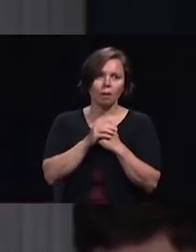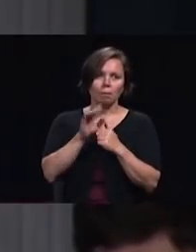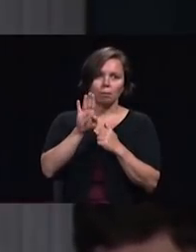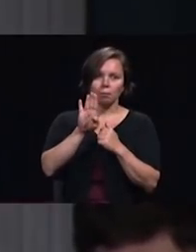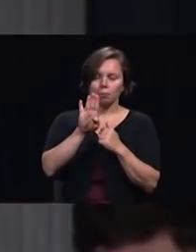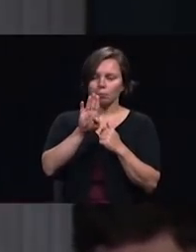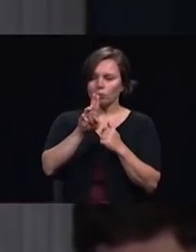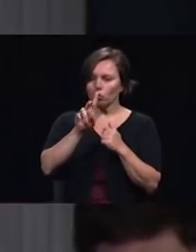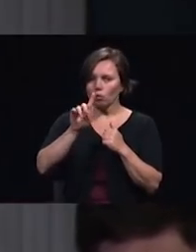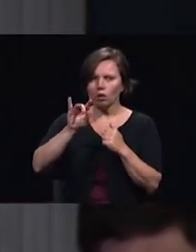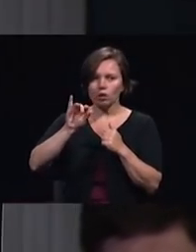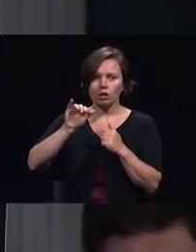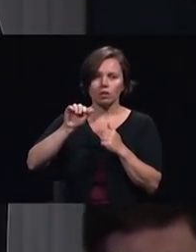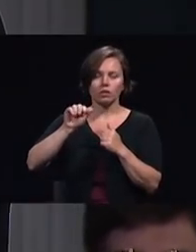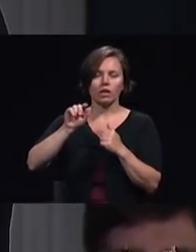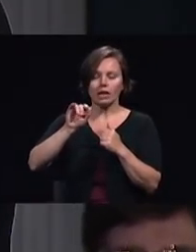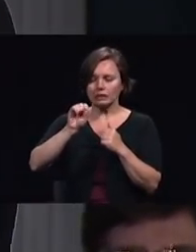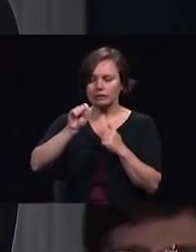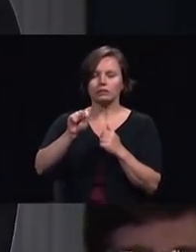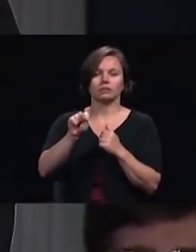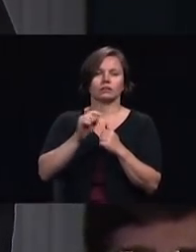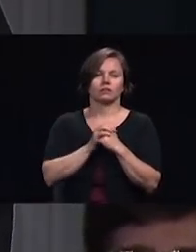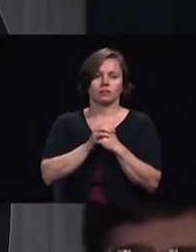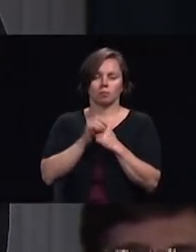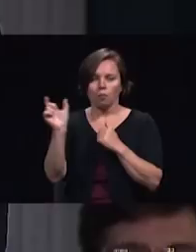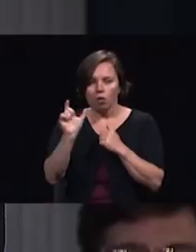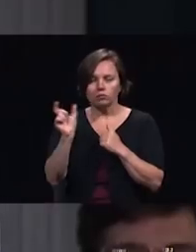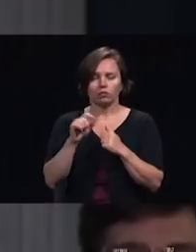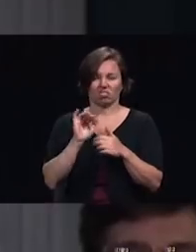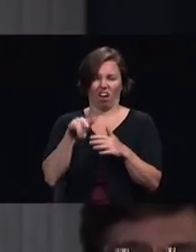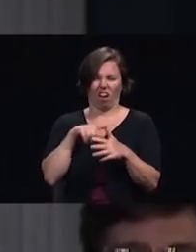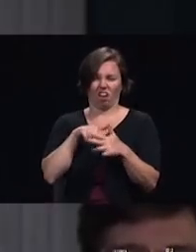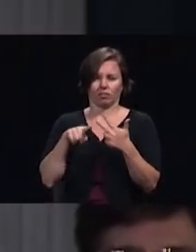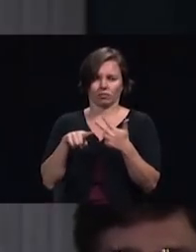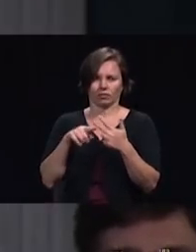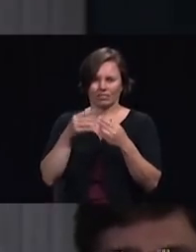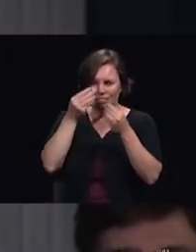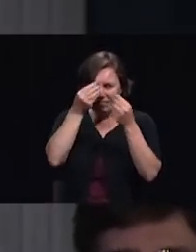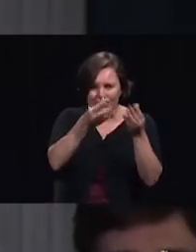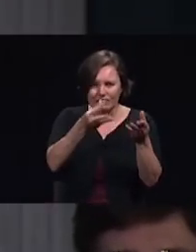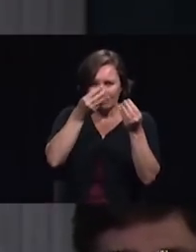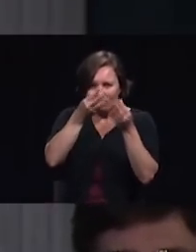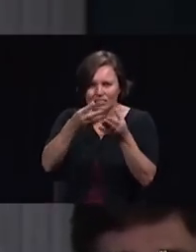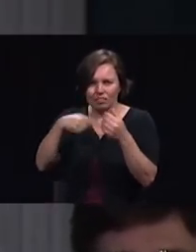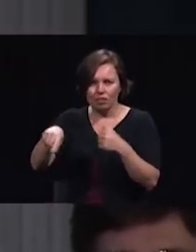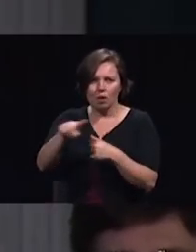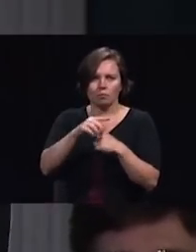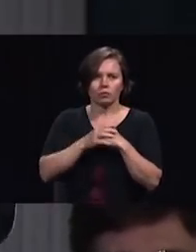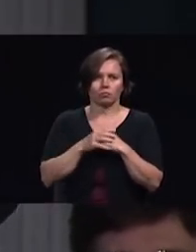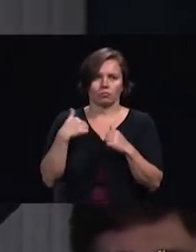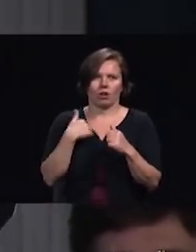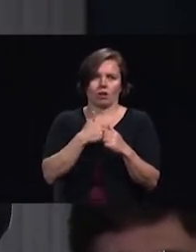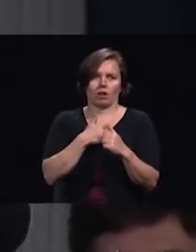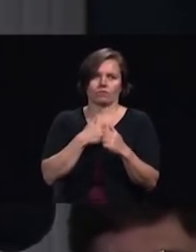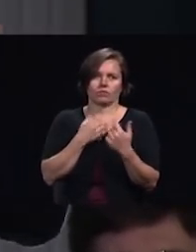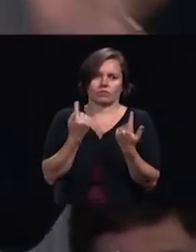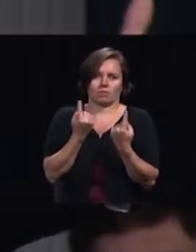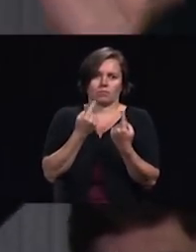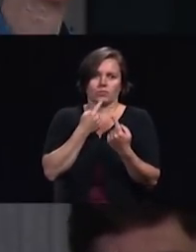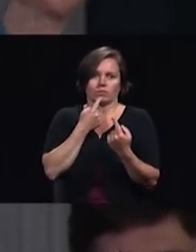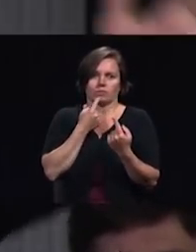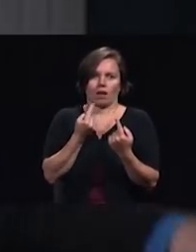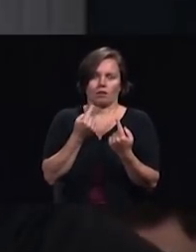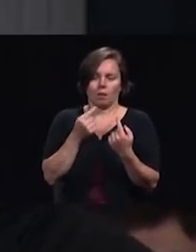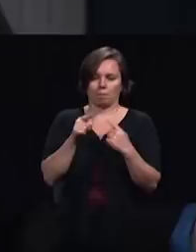we are a movement of Bible prophecy and with that from that platform we have something to say about Christ and